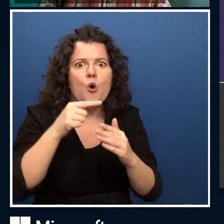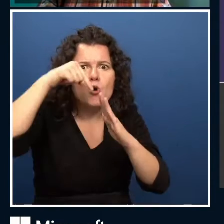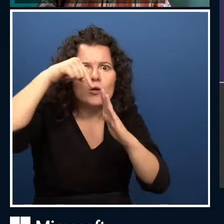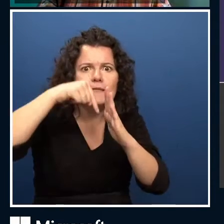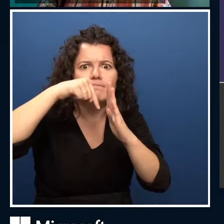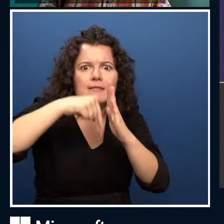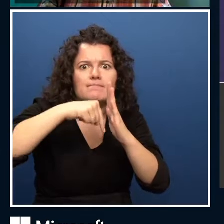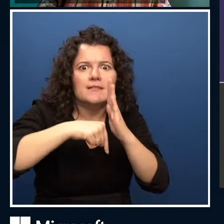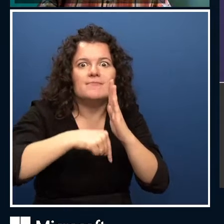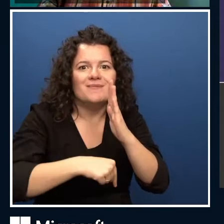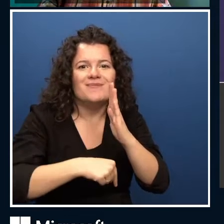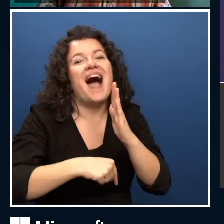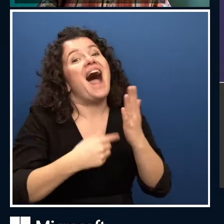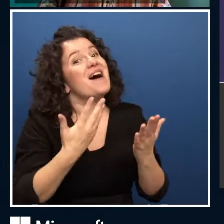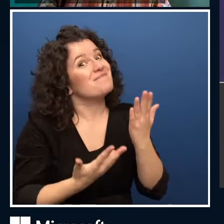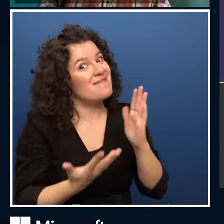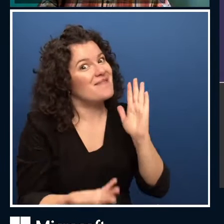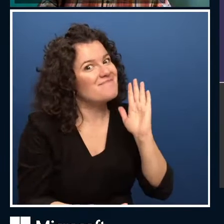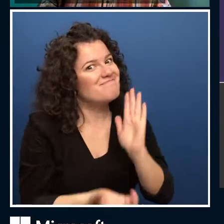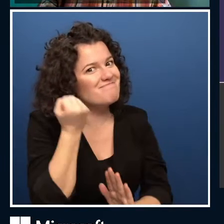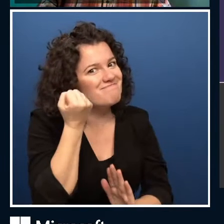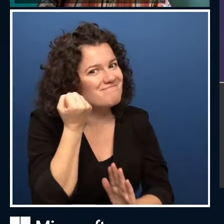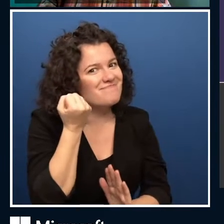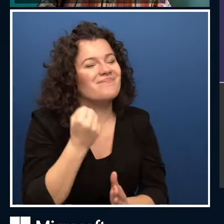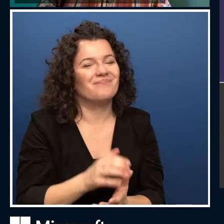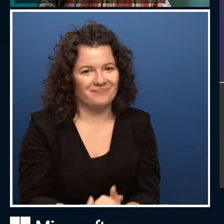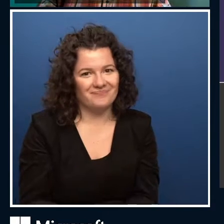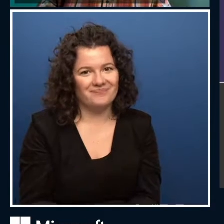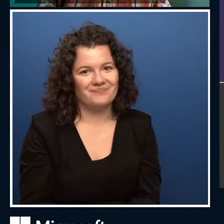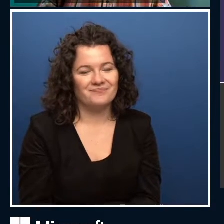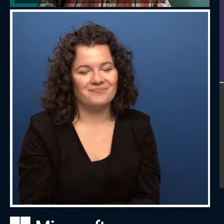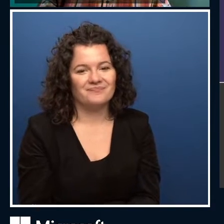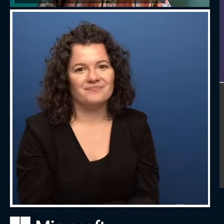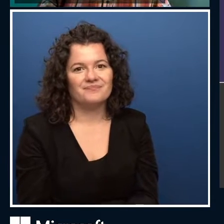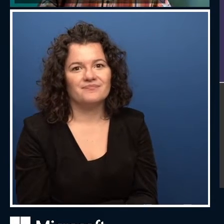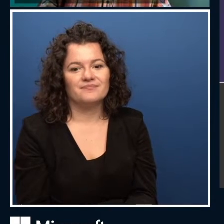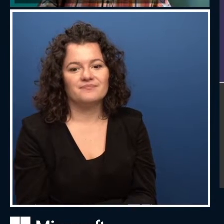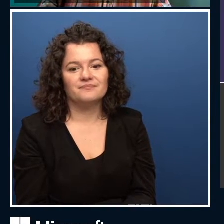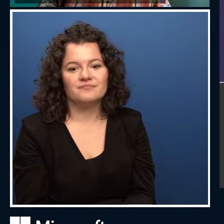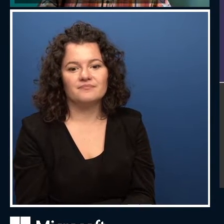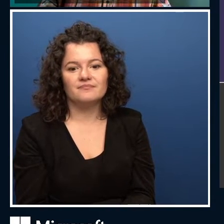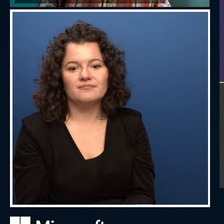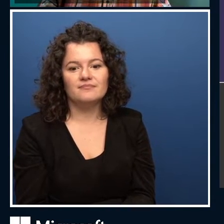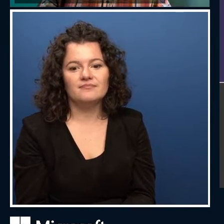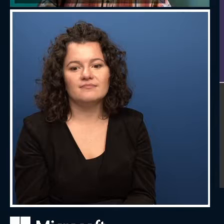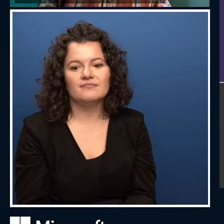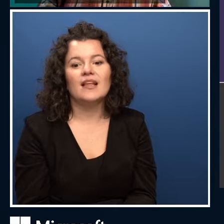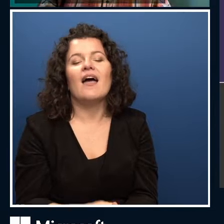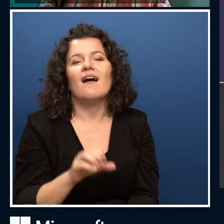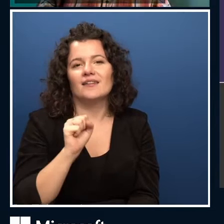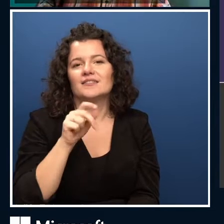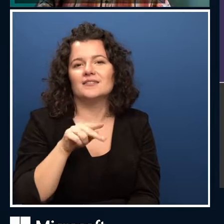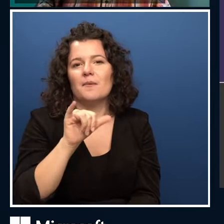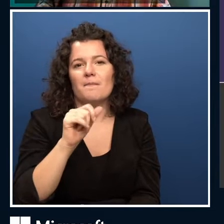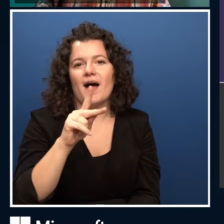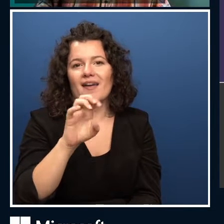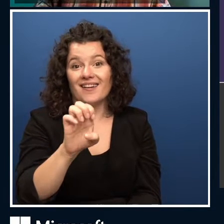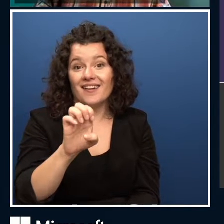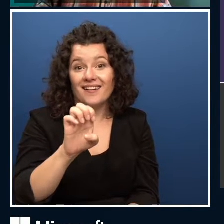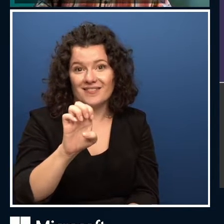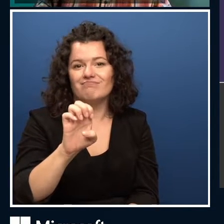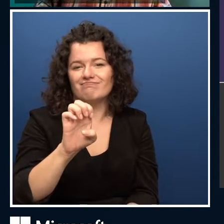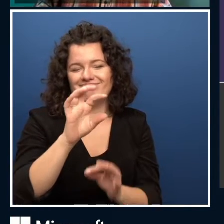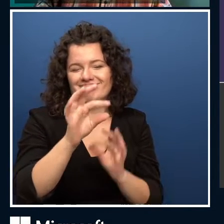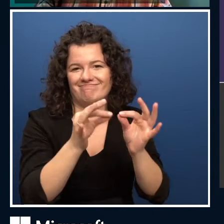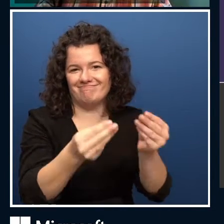opportunity you have of potentially winning one of those swag bags. But don't worry, you don't have to do it all today.